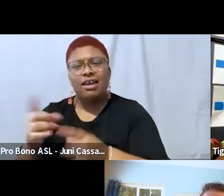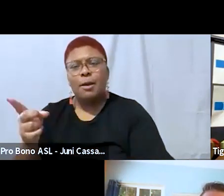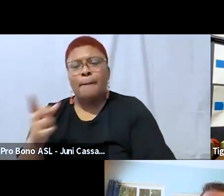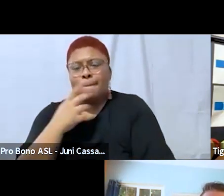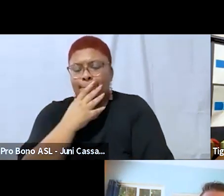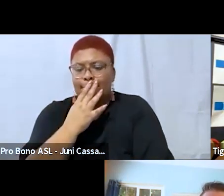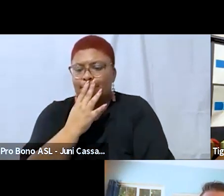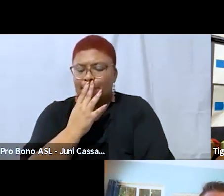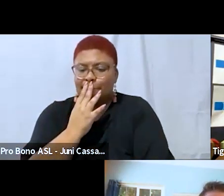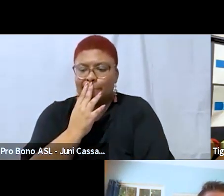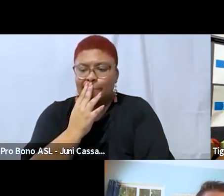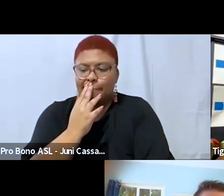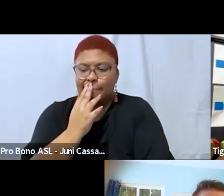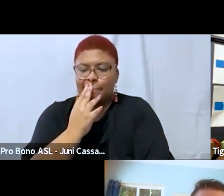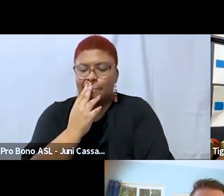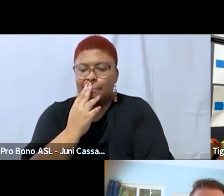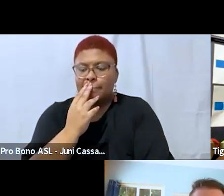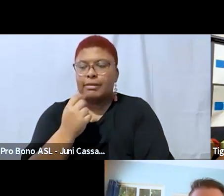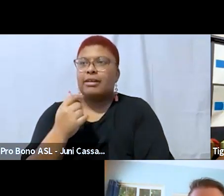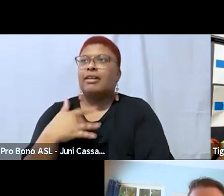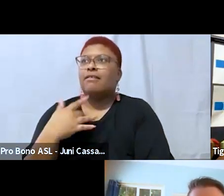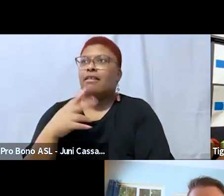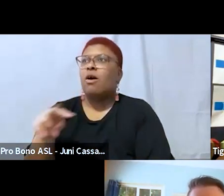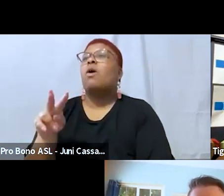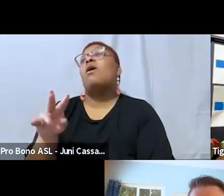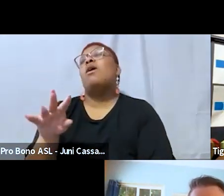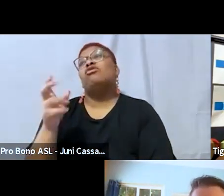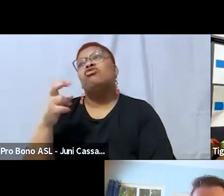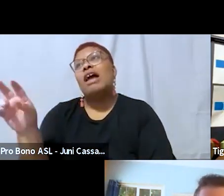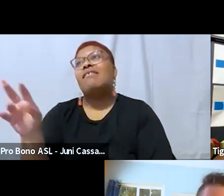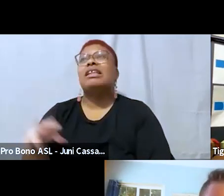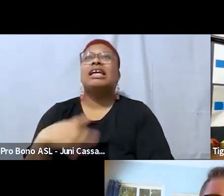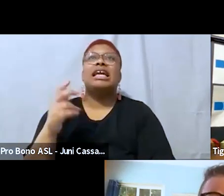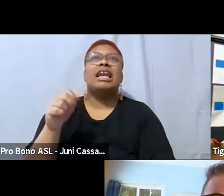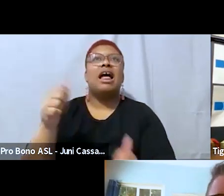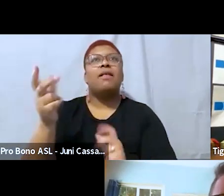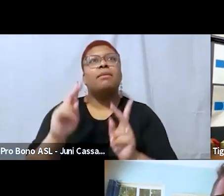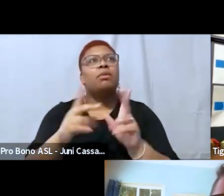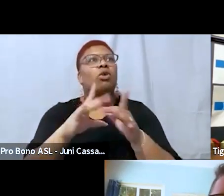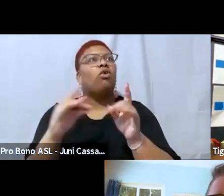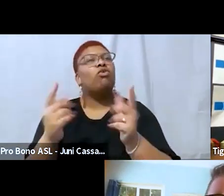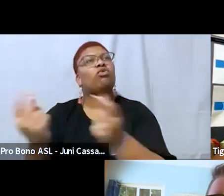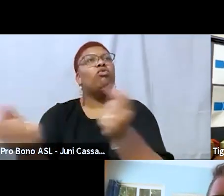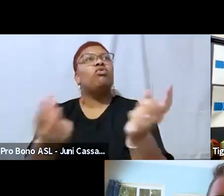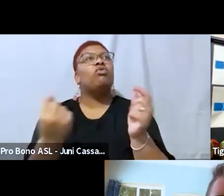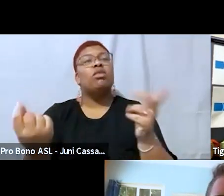outside of the fomo of like traveling and like these excursions like even um